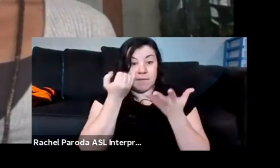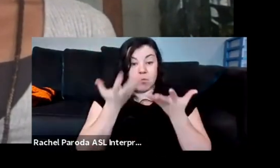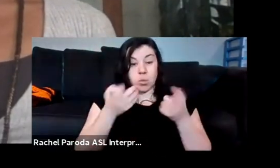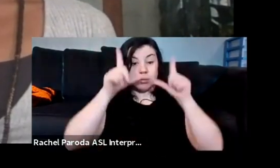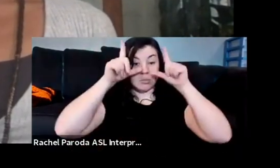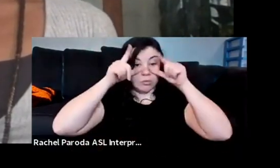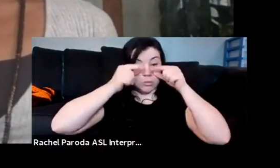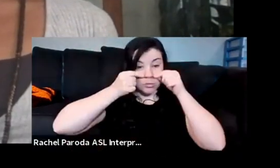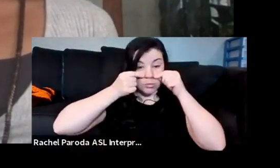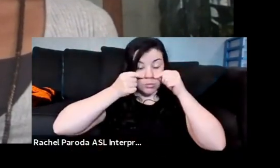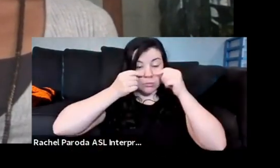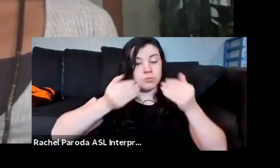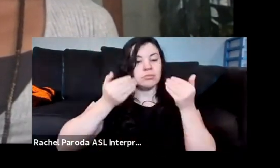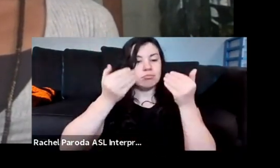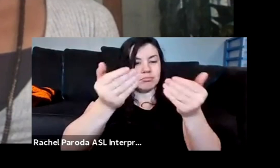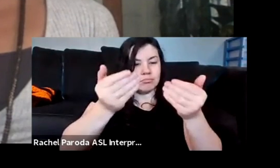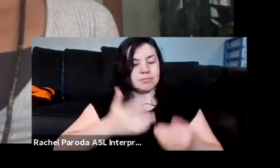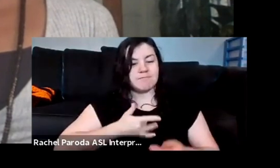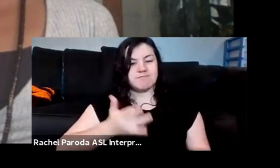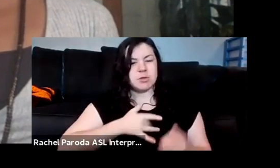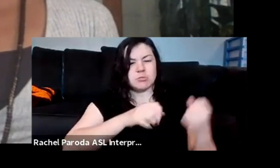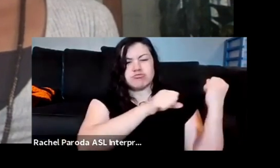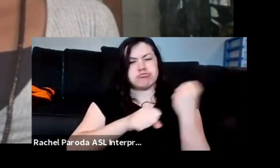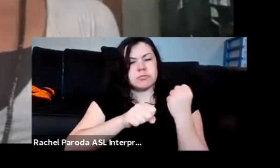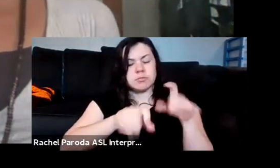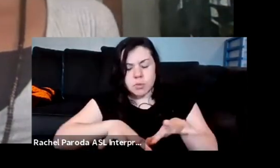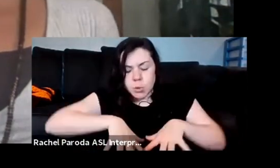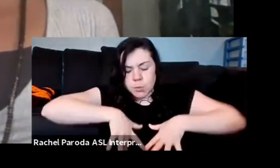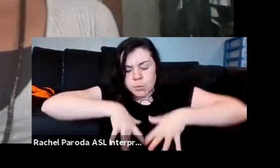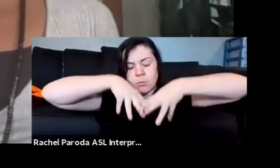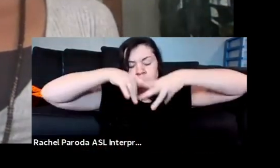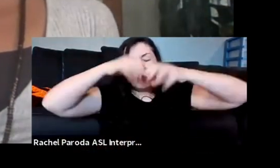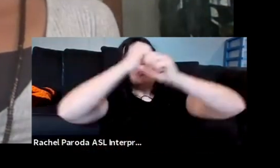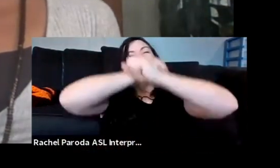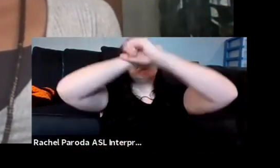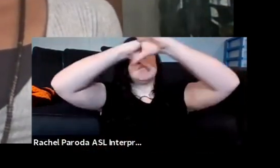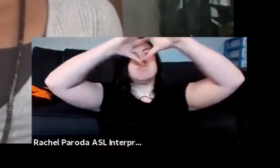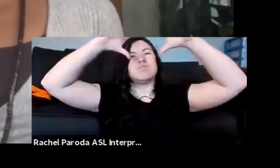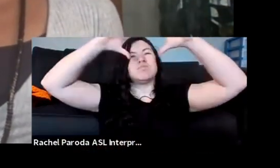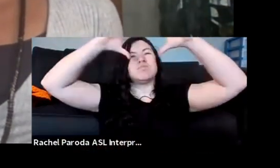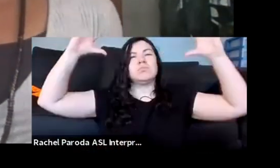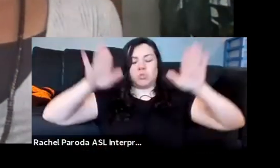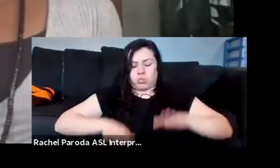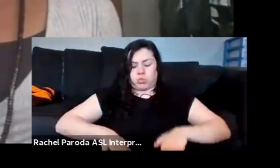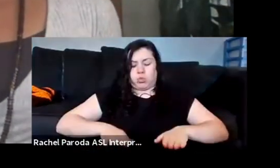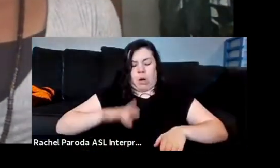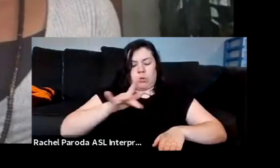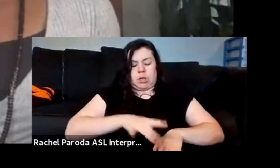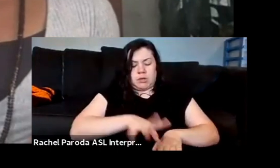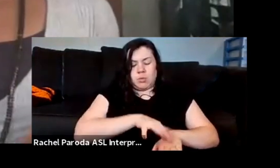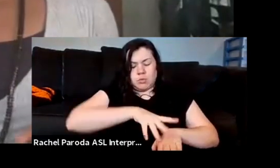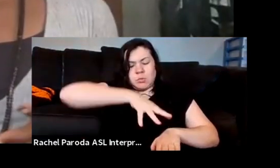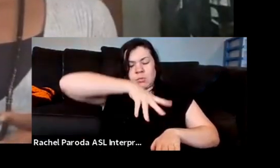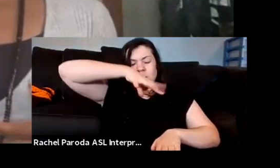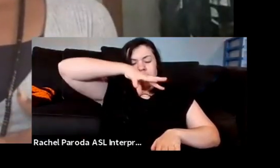in your own body. Full inhale, feel the breath emerge from the ground up, travel through the body. Then the exhale